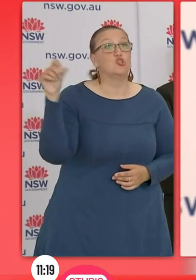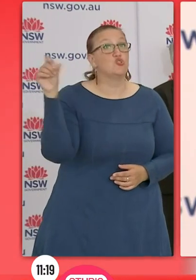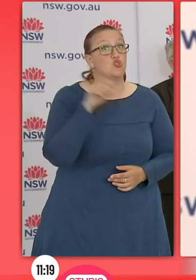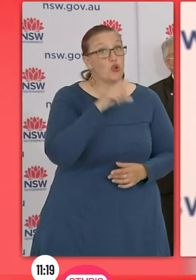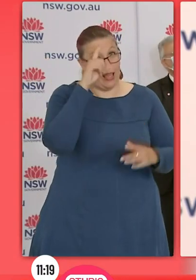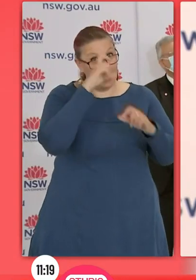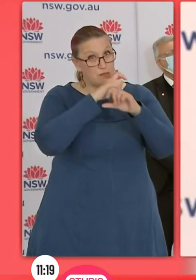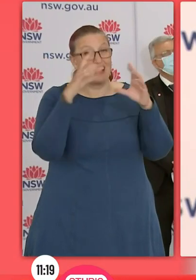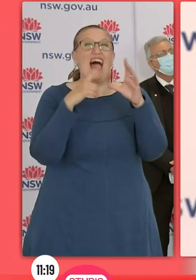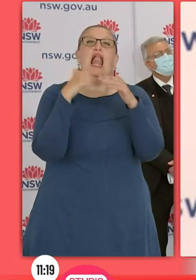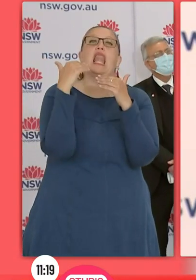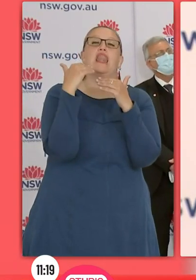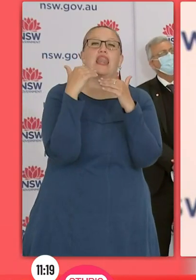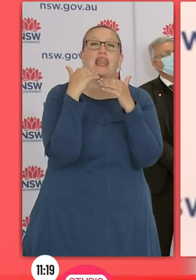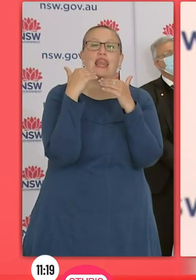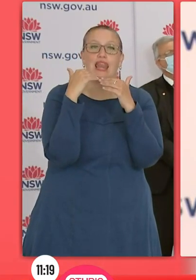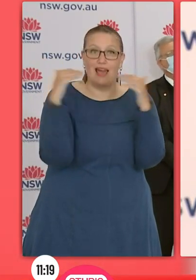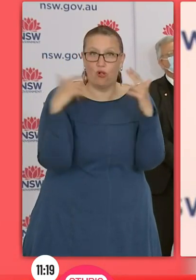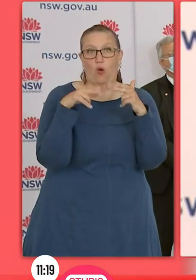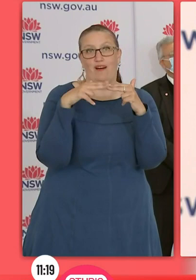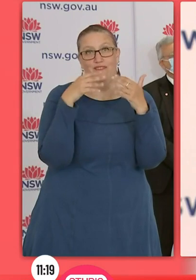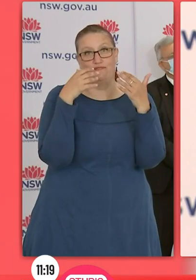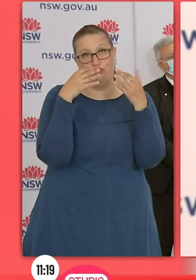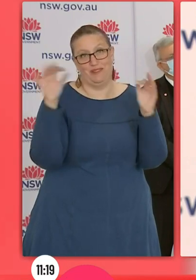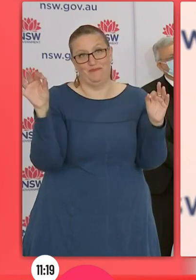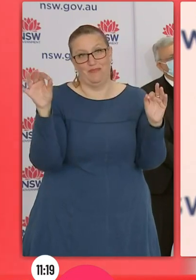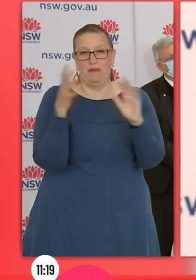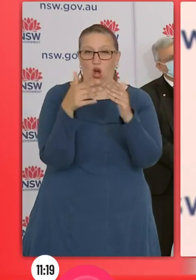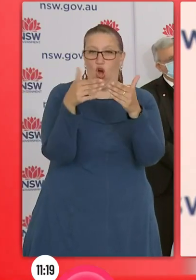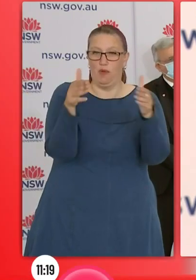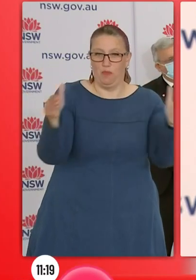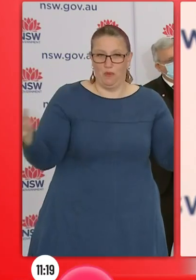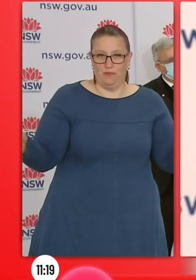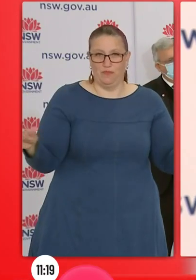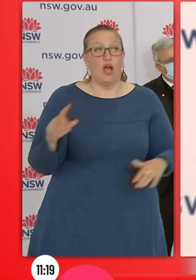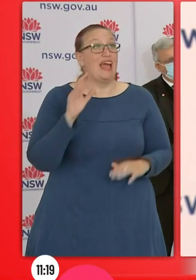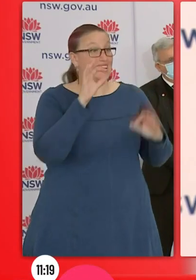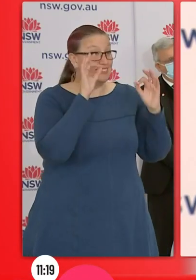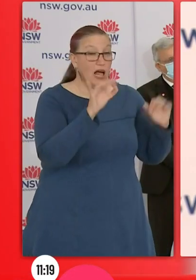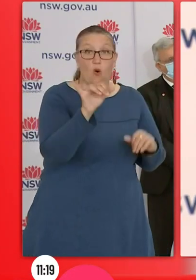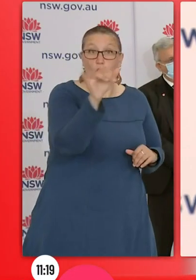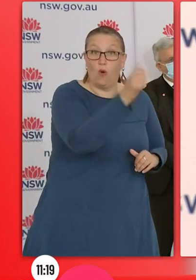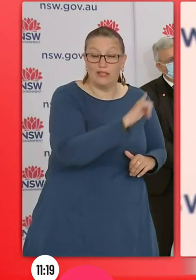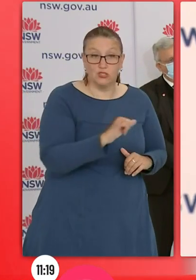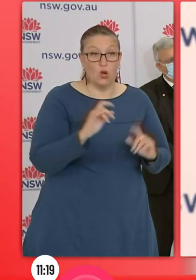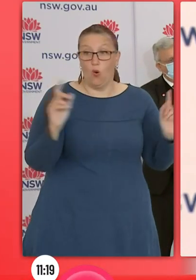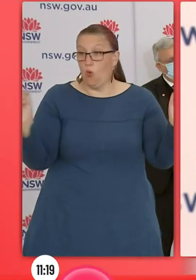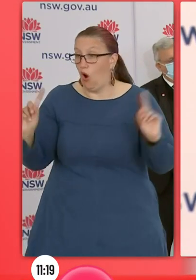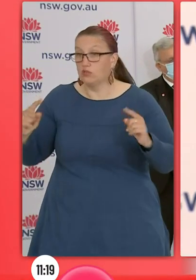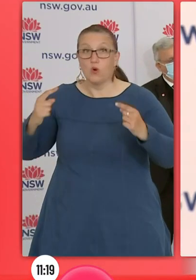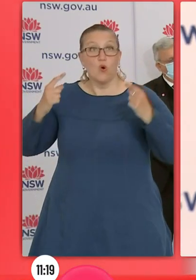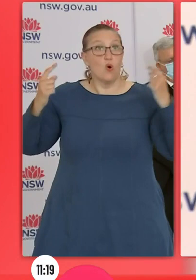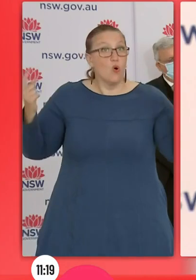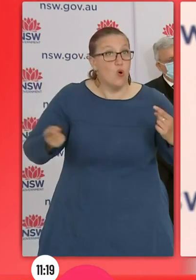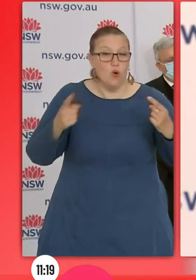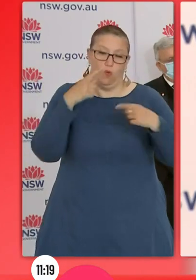freedom, which they don't have today. And in relation to those settings, we're going through the roadmap, we're getting the health advice. It will also